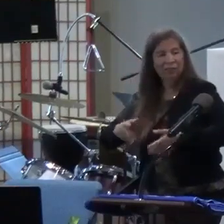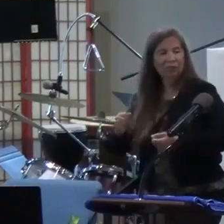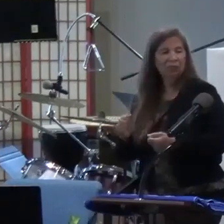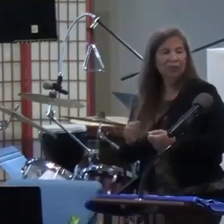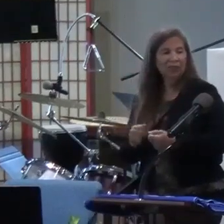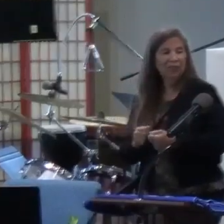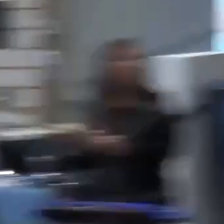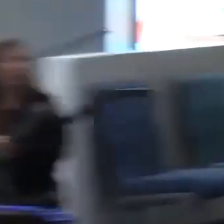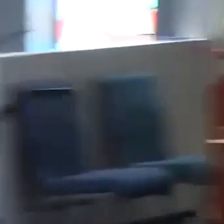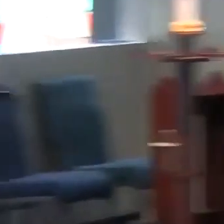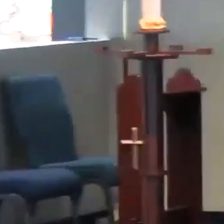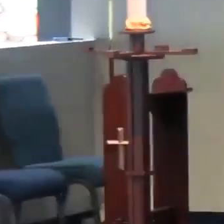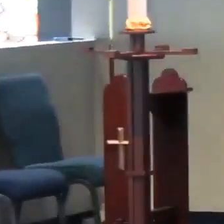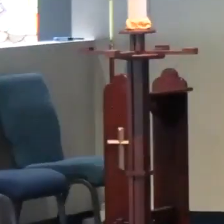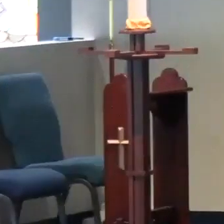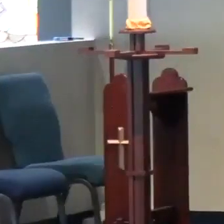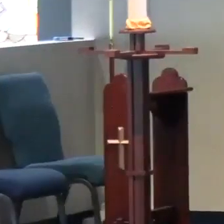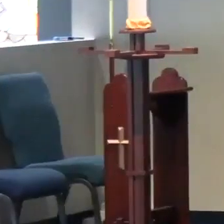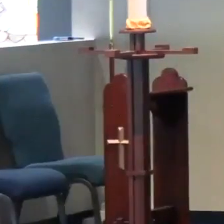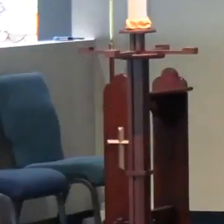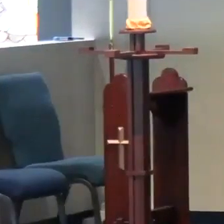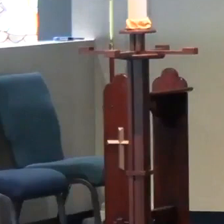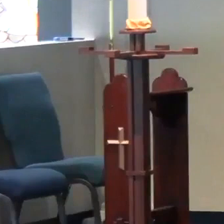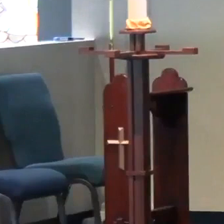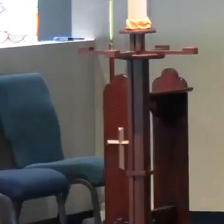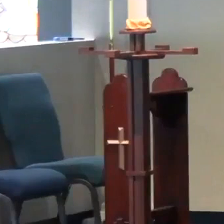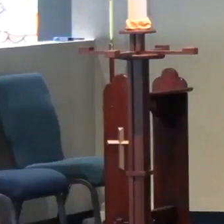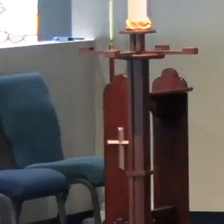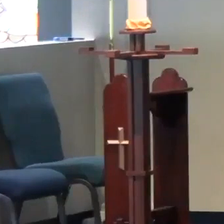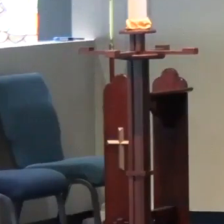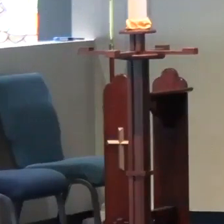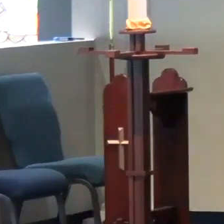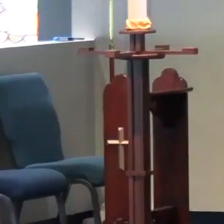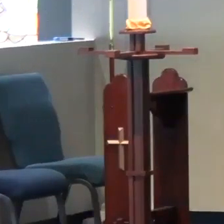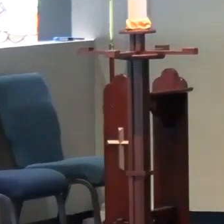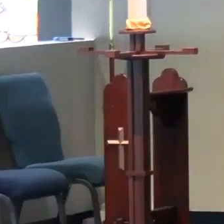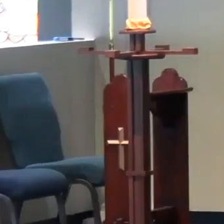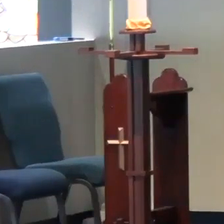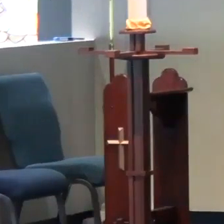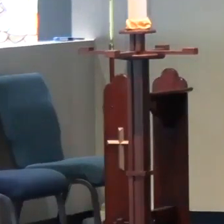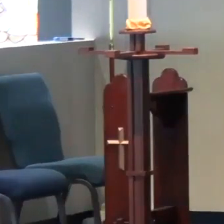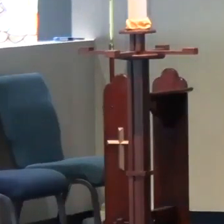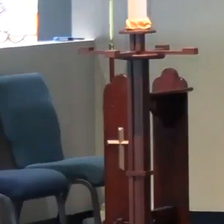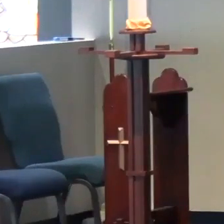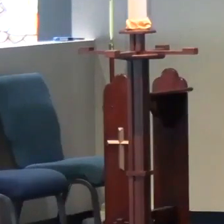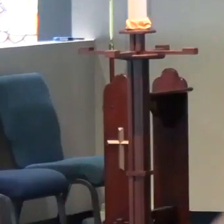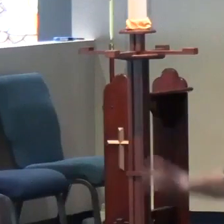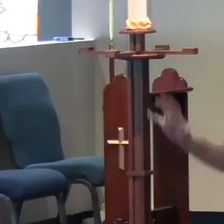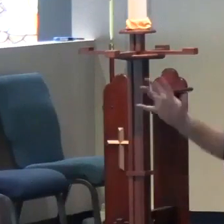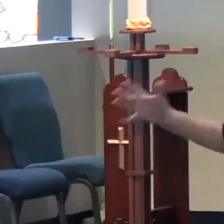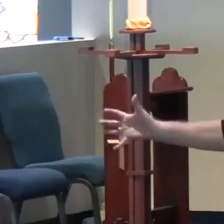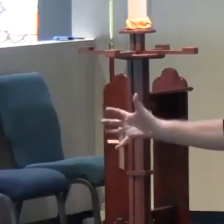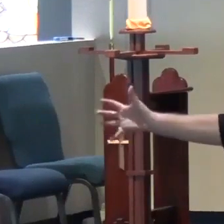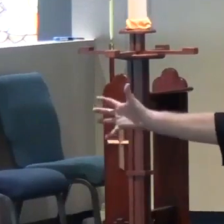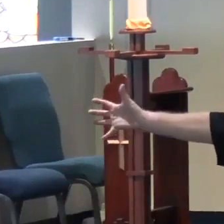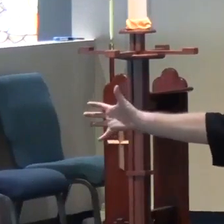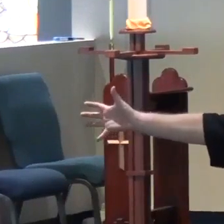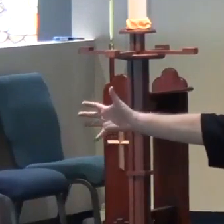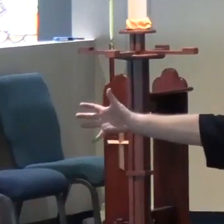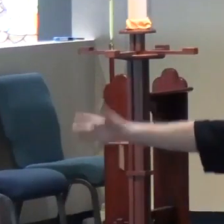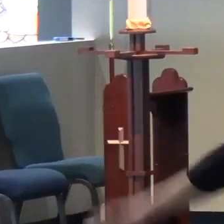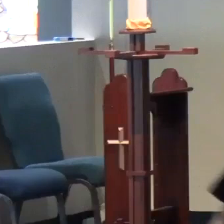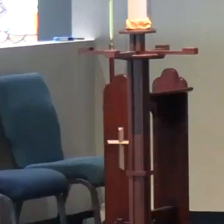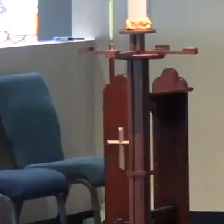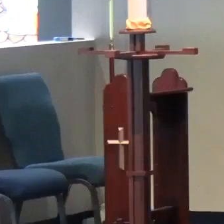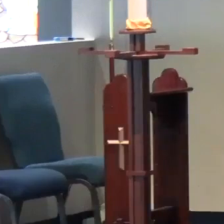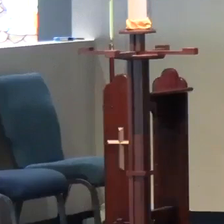drawing us over to the resurrection? You tell me when Jesus, though he had been beaten and thrown upon a